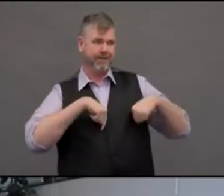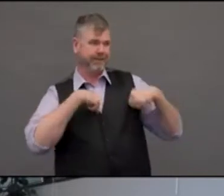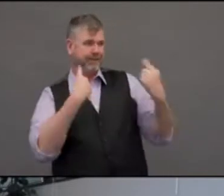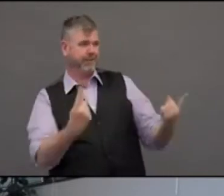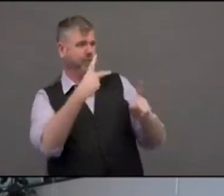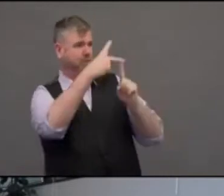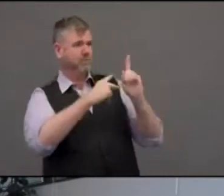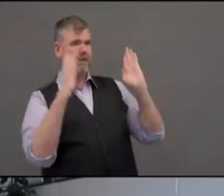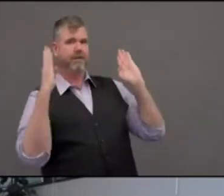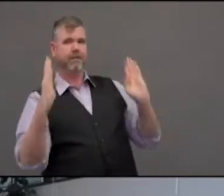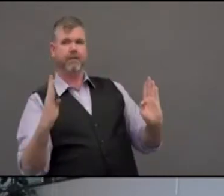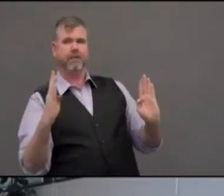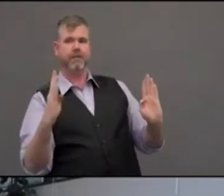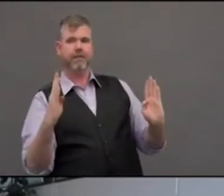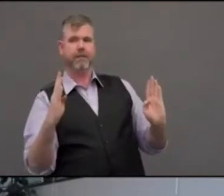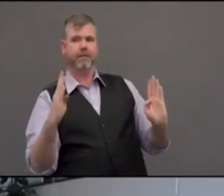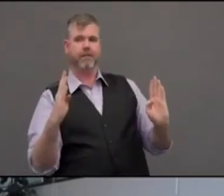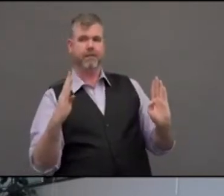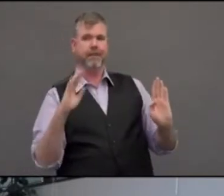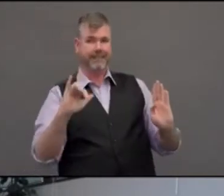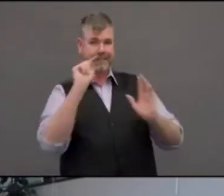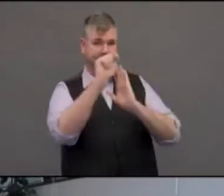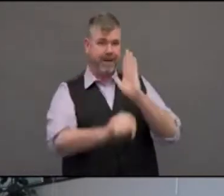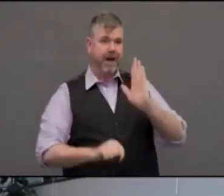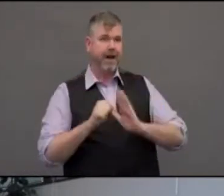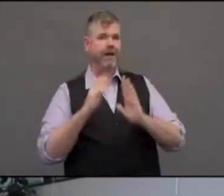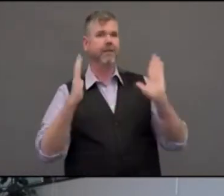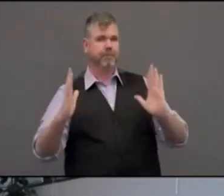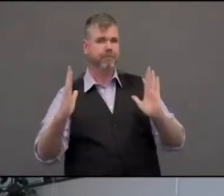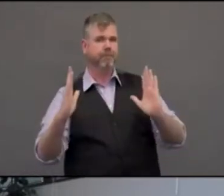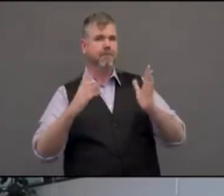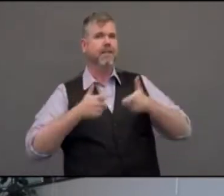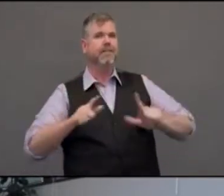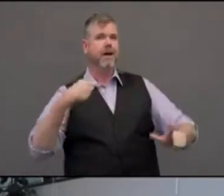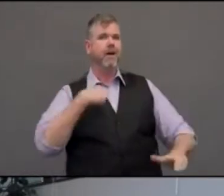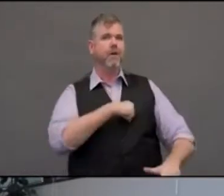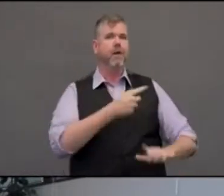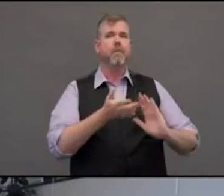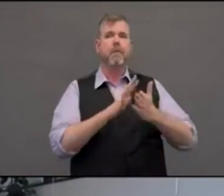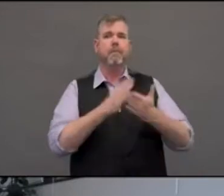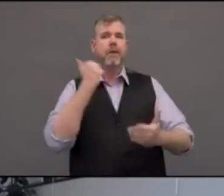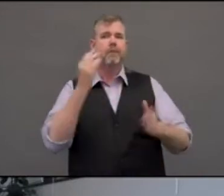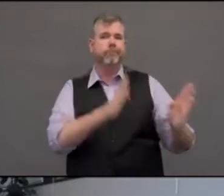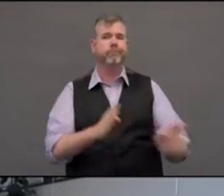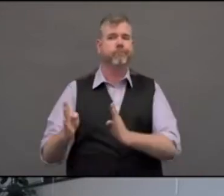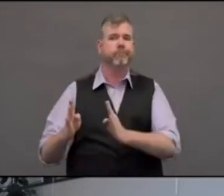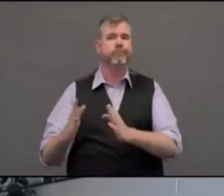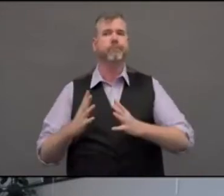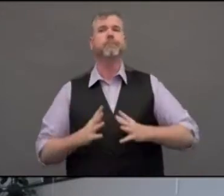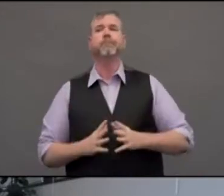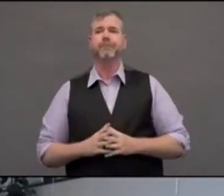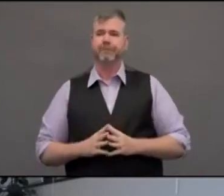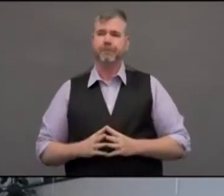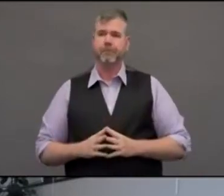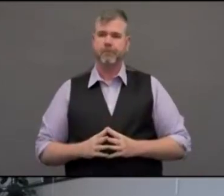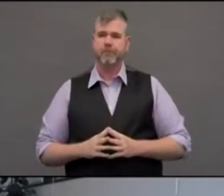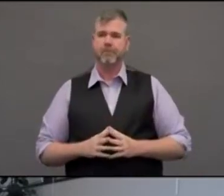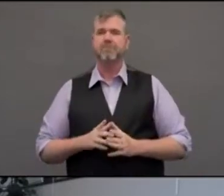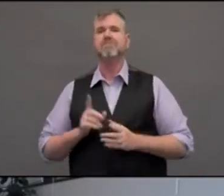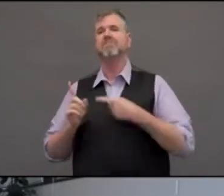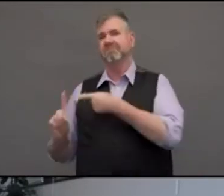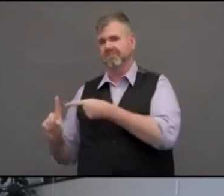to do to help us be better prepared to respond to COVID-19? So the shelter-in-place, in essence, have